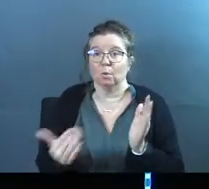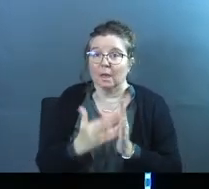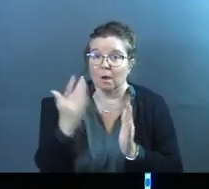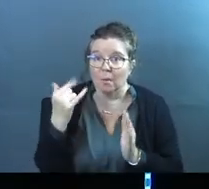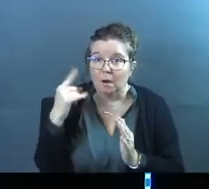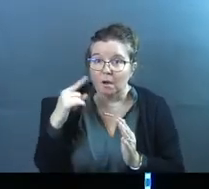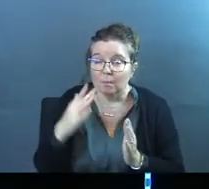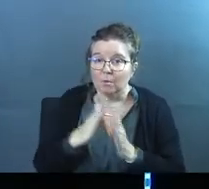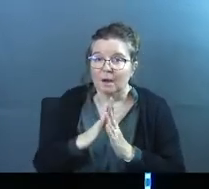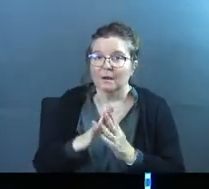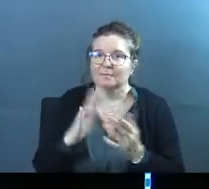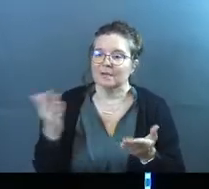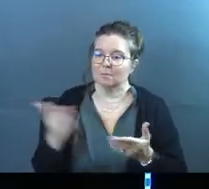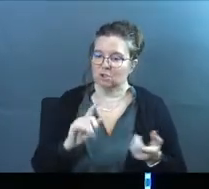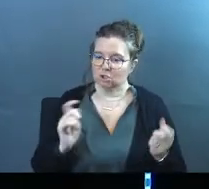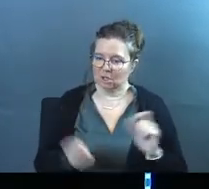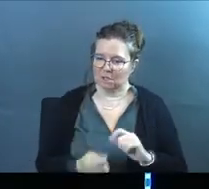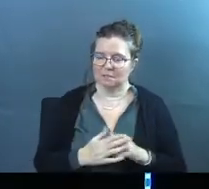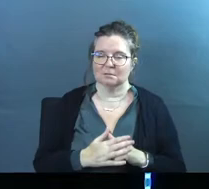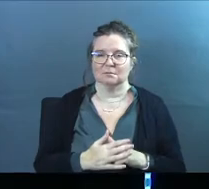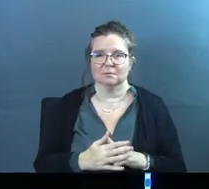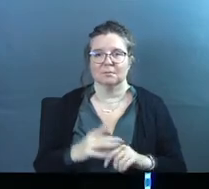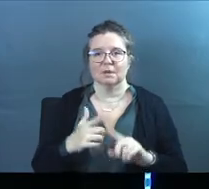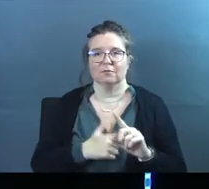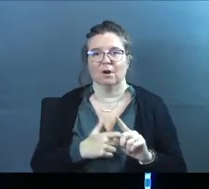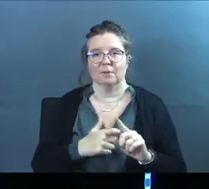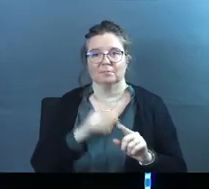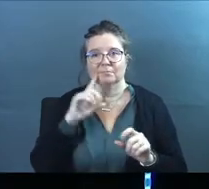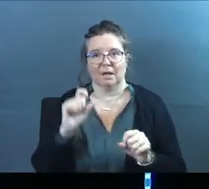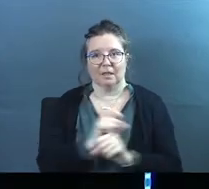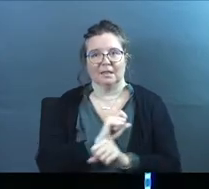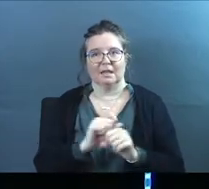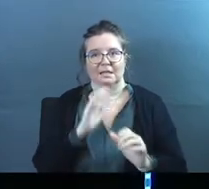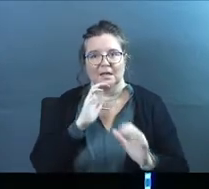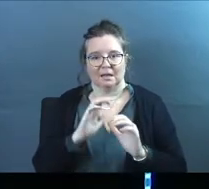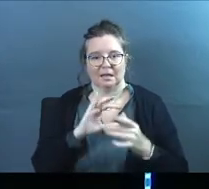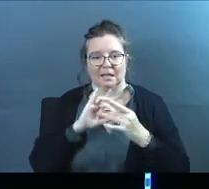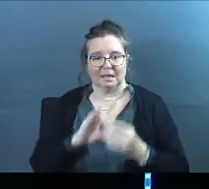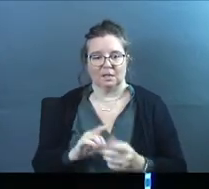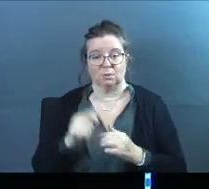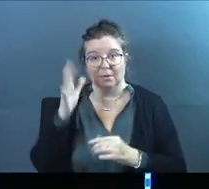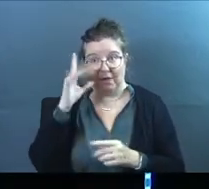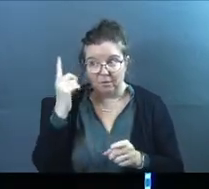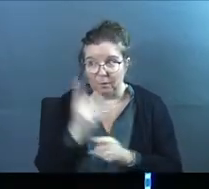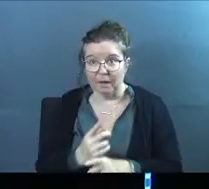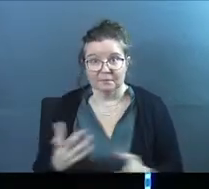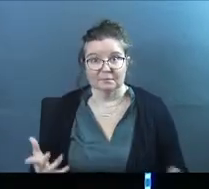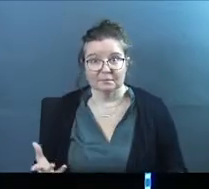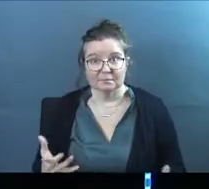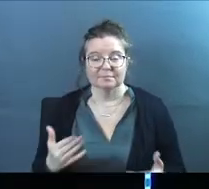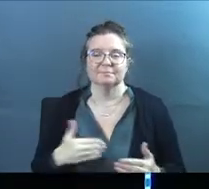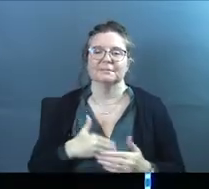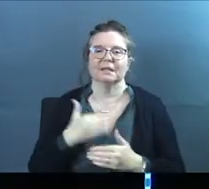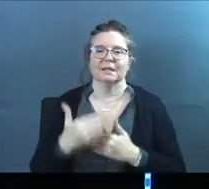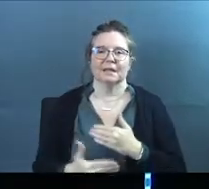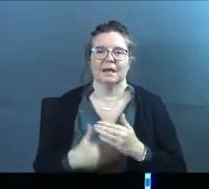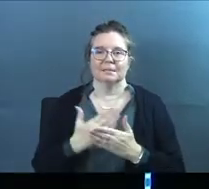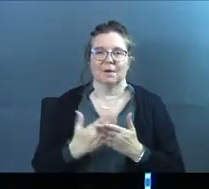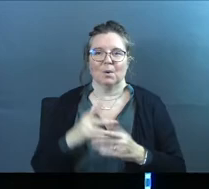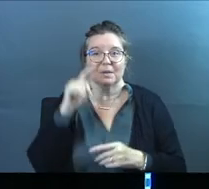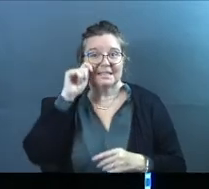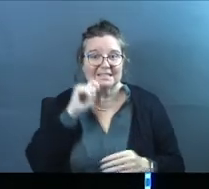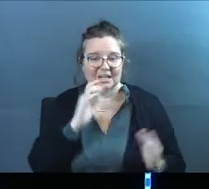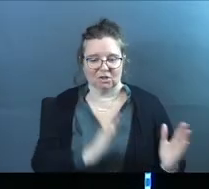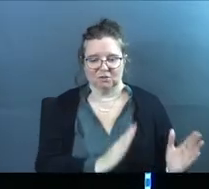why pray at all? Prayer brings change, but it comes from authentic conversation and connection with the Father. Amen? All right, the next part. We're in the